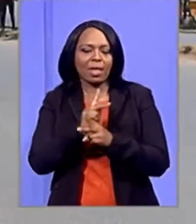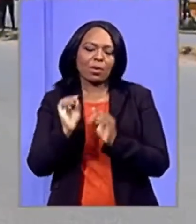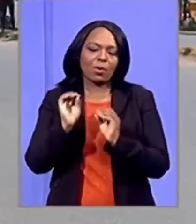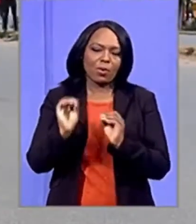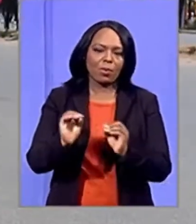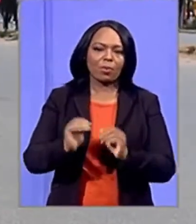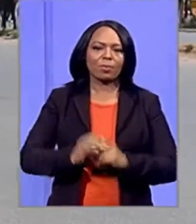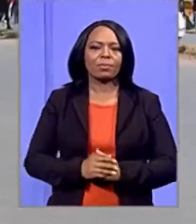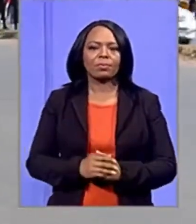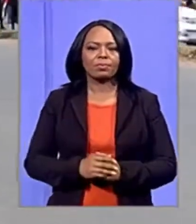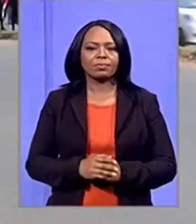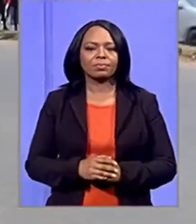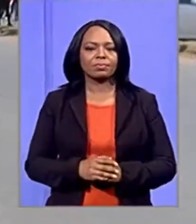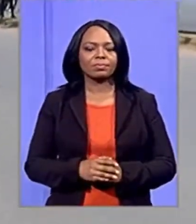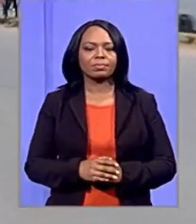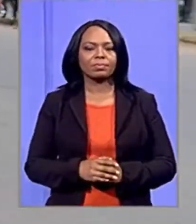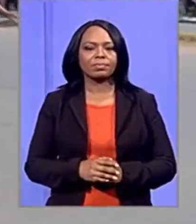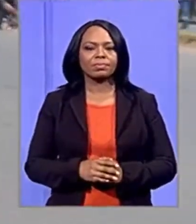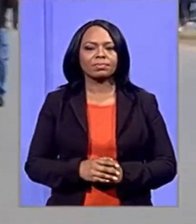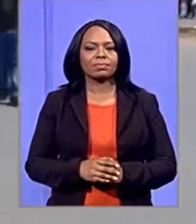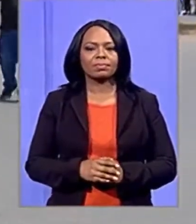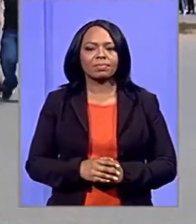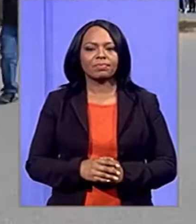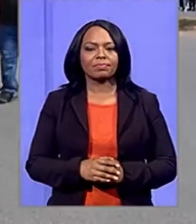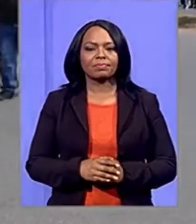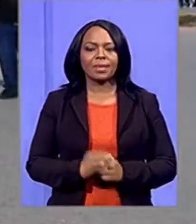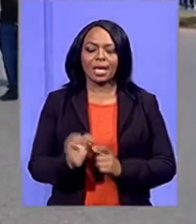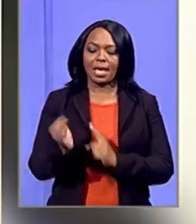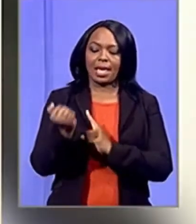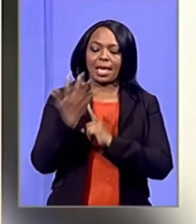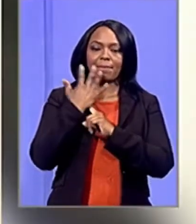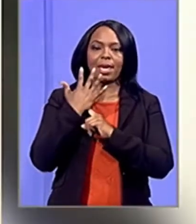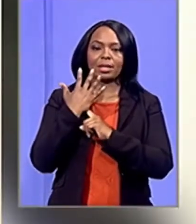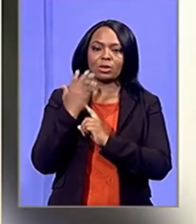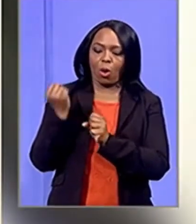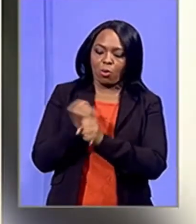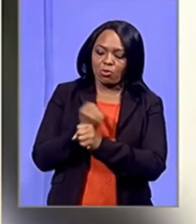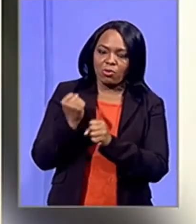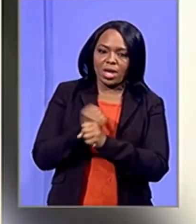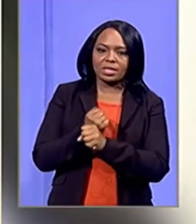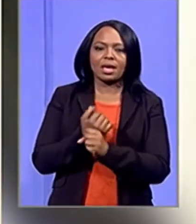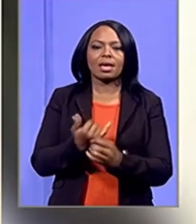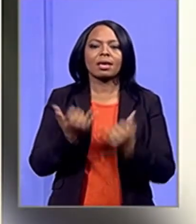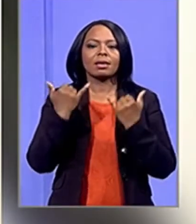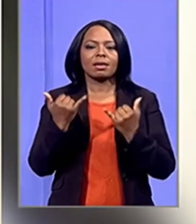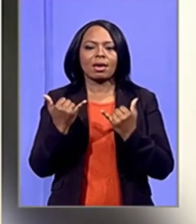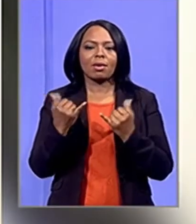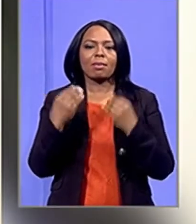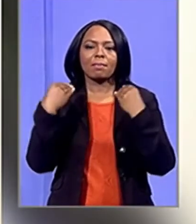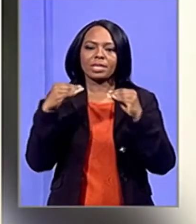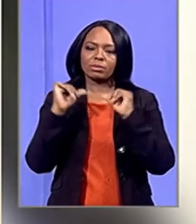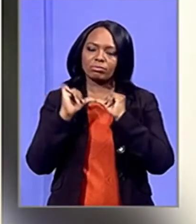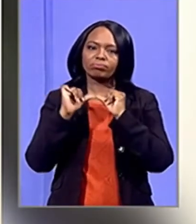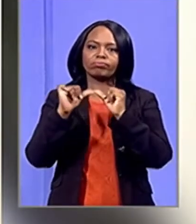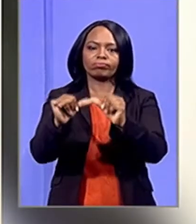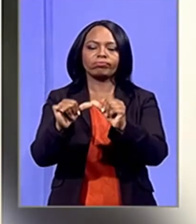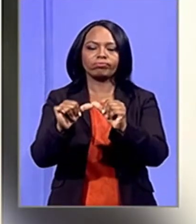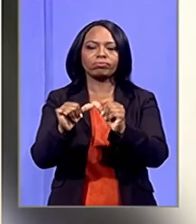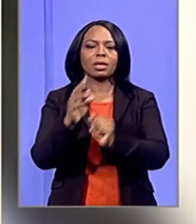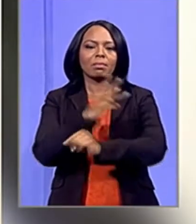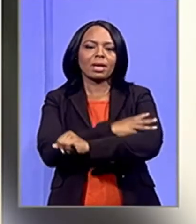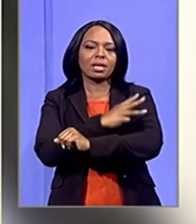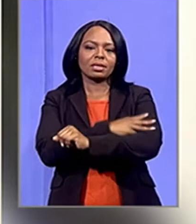In order to minimize the impact on the operations, we have invoked business continuity management